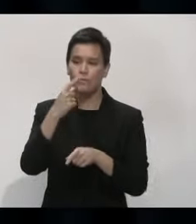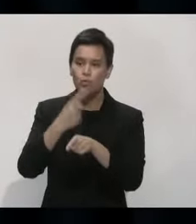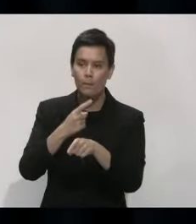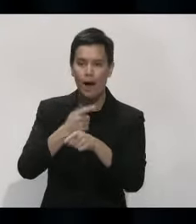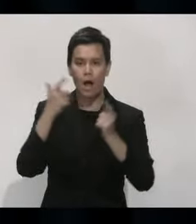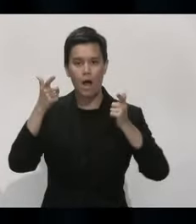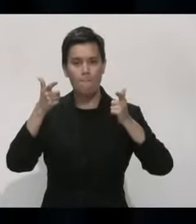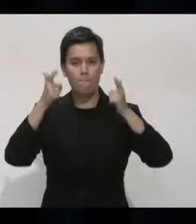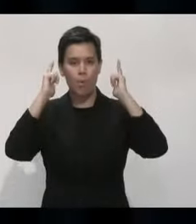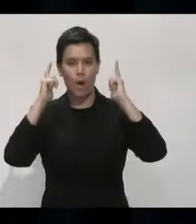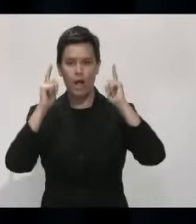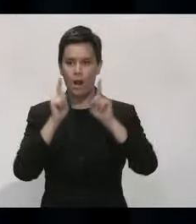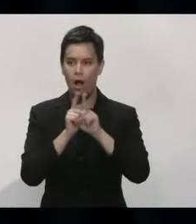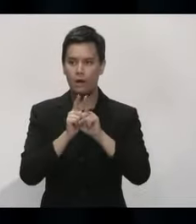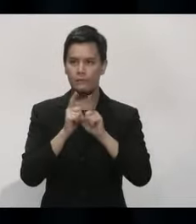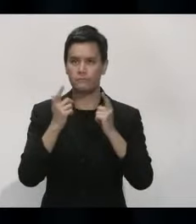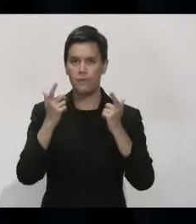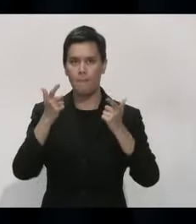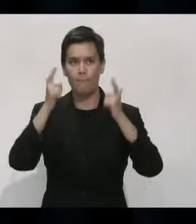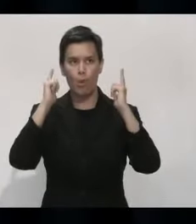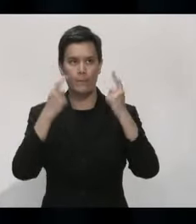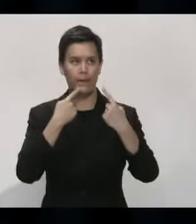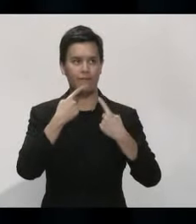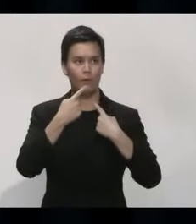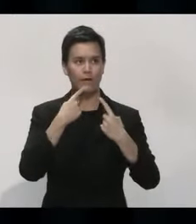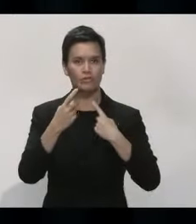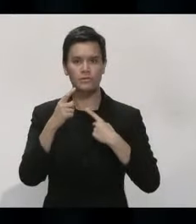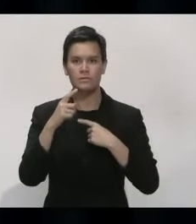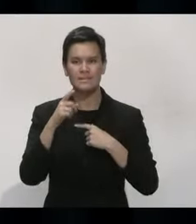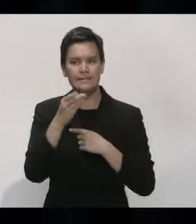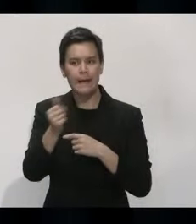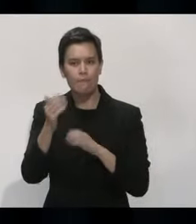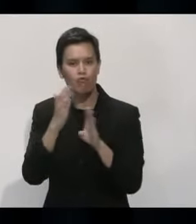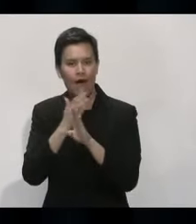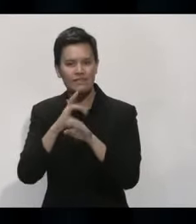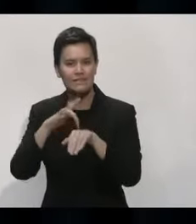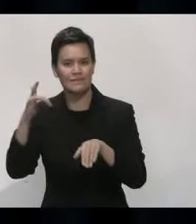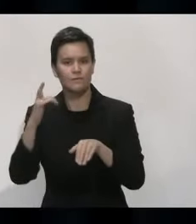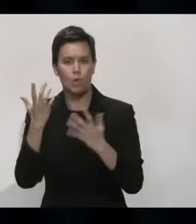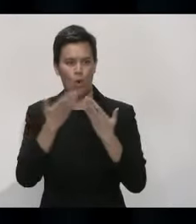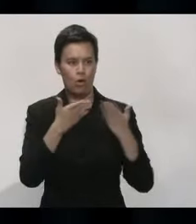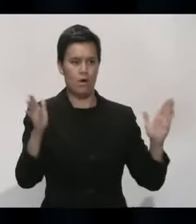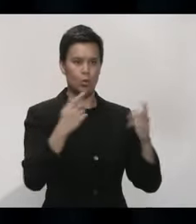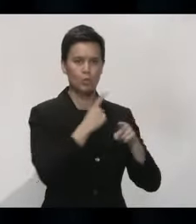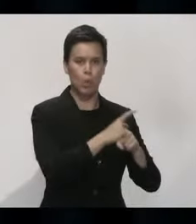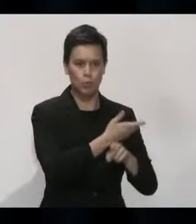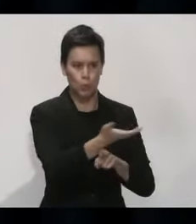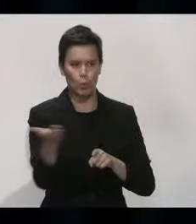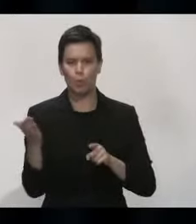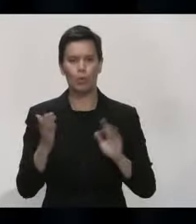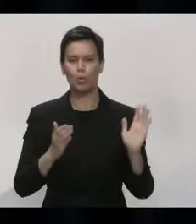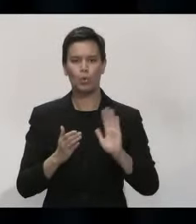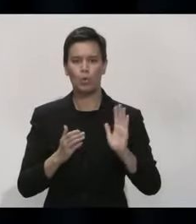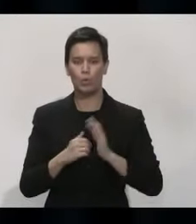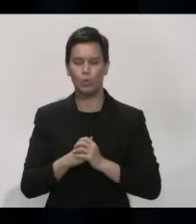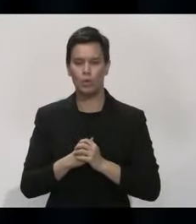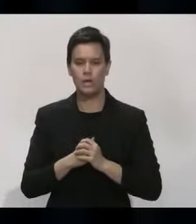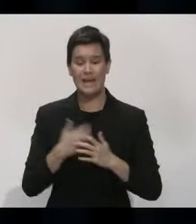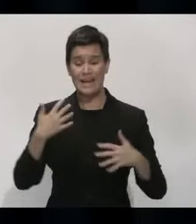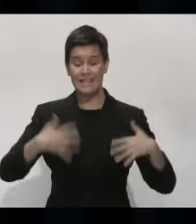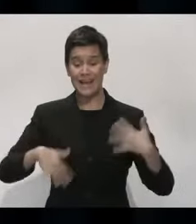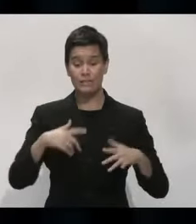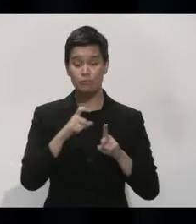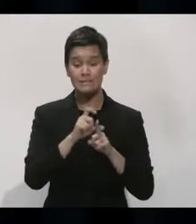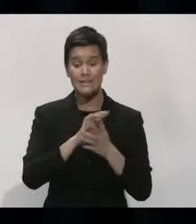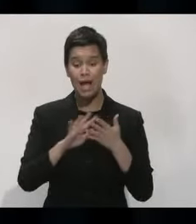that you discuss those in public. And that's why that's matters. It's certain executives. Yeah, look, in Canterbury DHB, there's clearly restrained